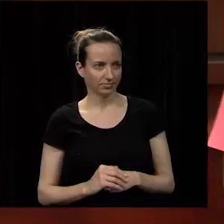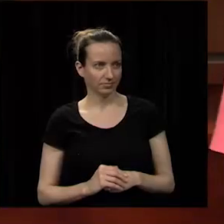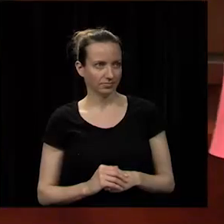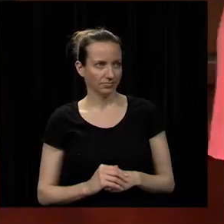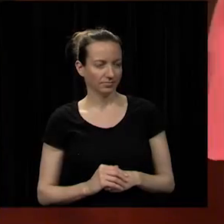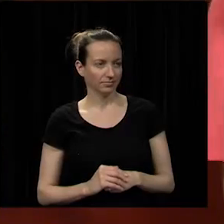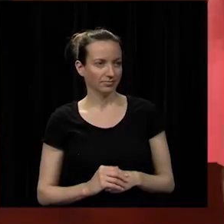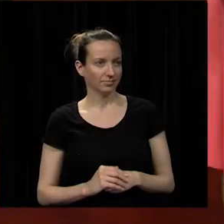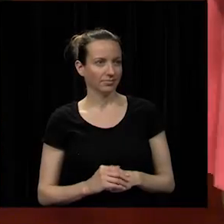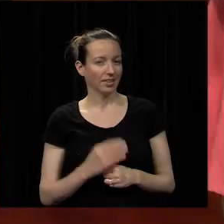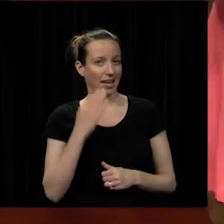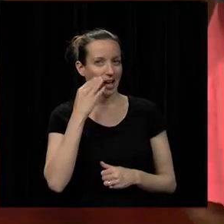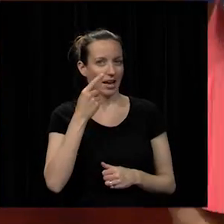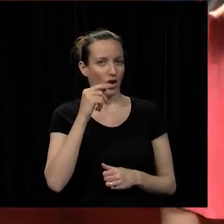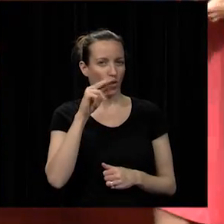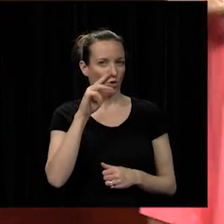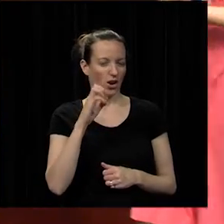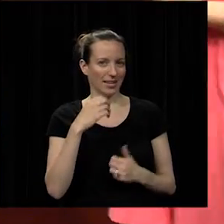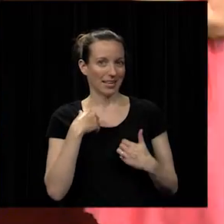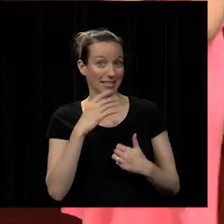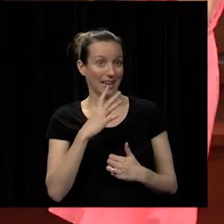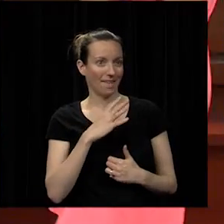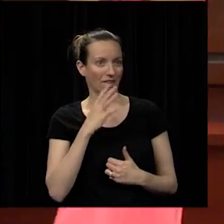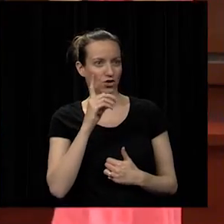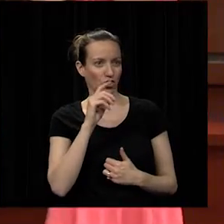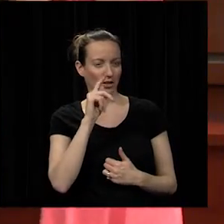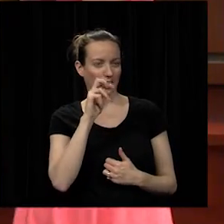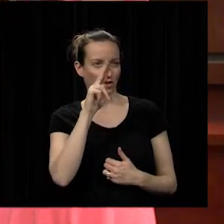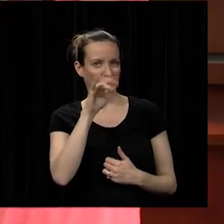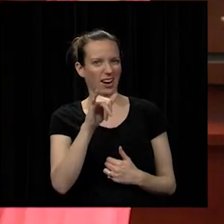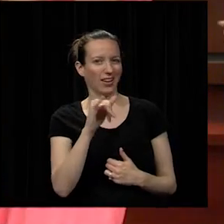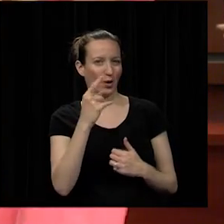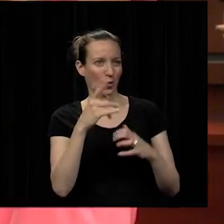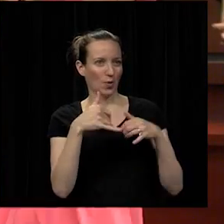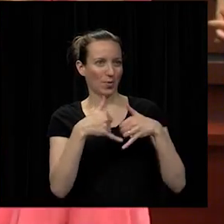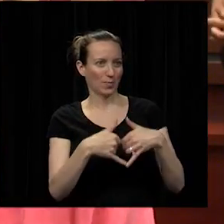and i know grace has um the official dictionary which is one of the prizes